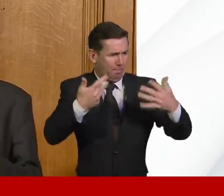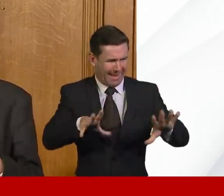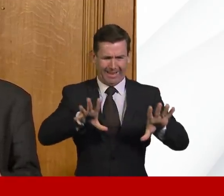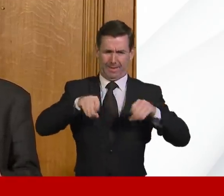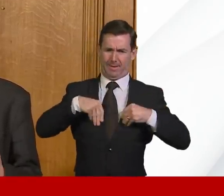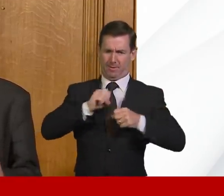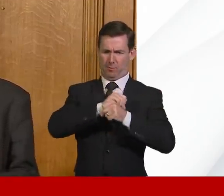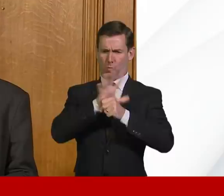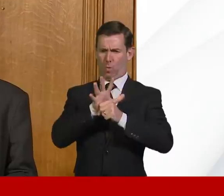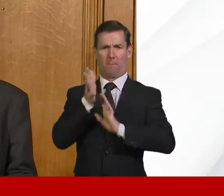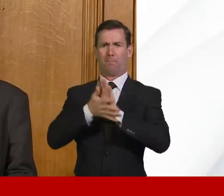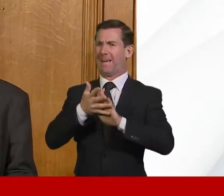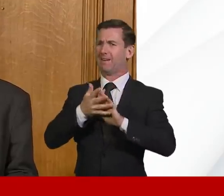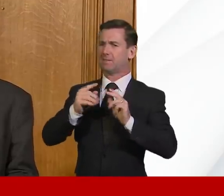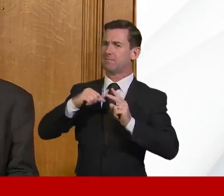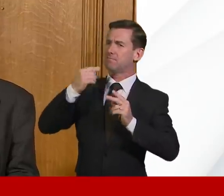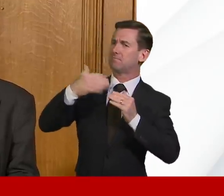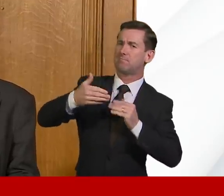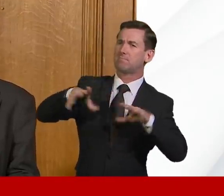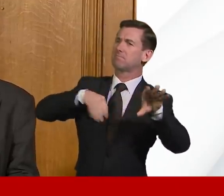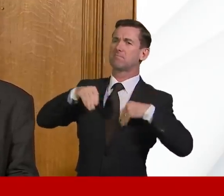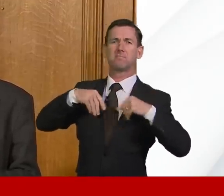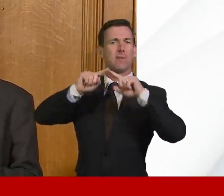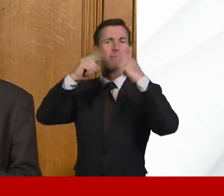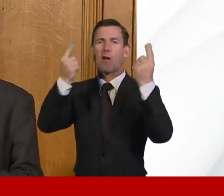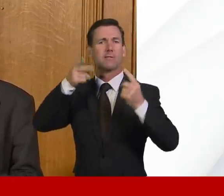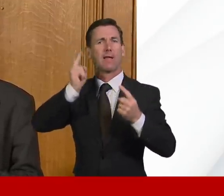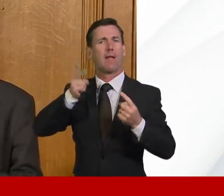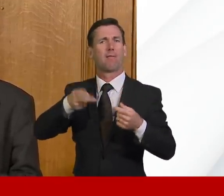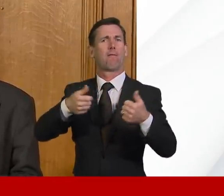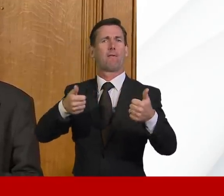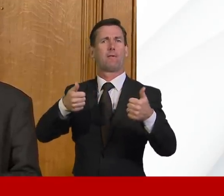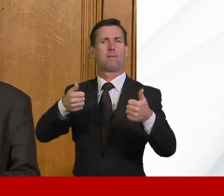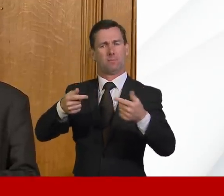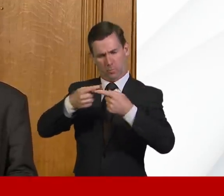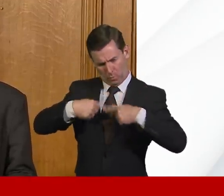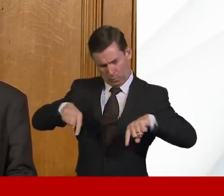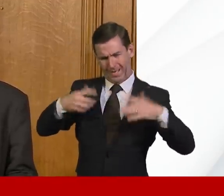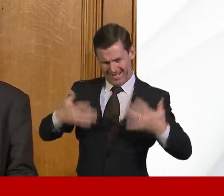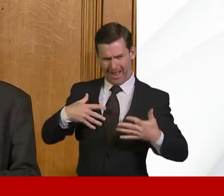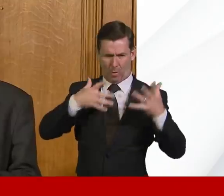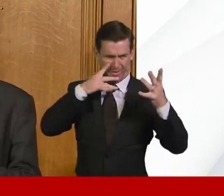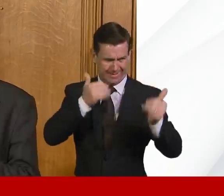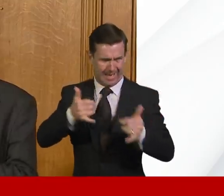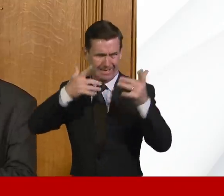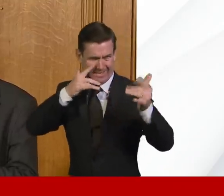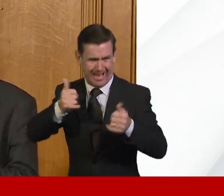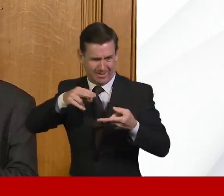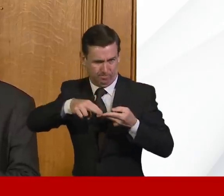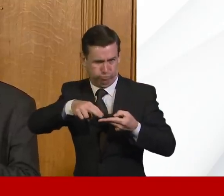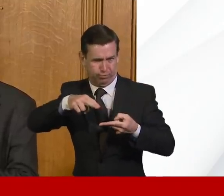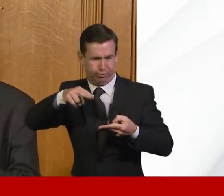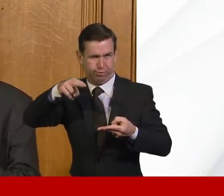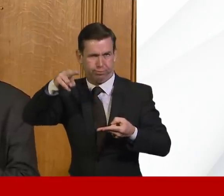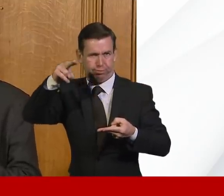So, as Simon Stevens said yesterday, we are now beginning, as we ramp up testing, which we're doing all the time, to use that extra